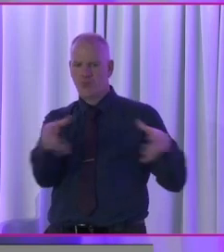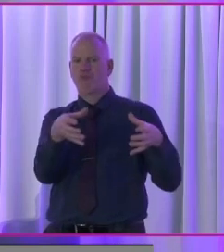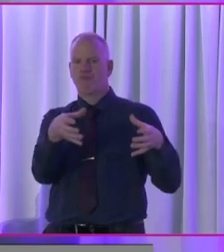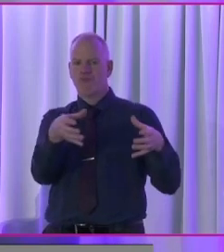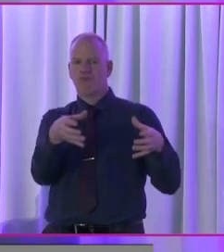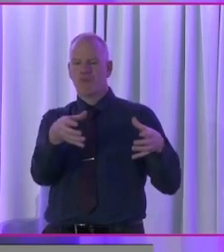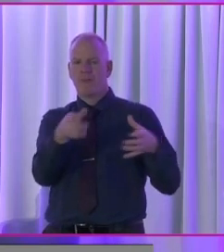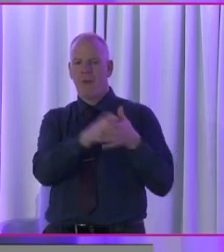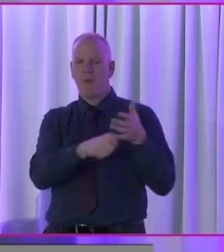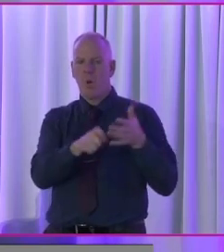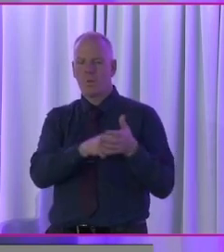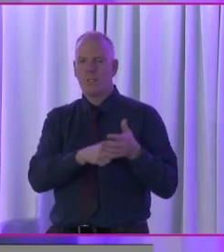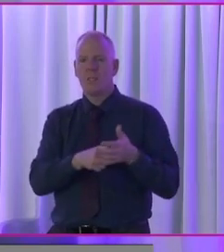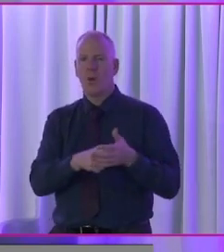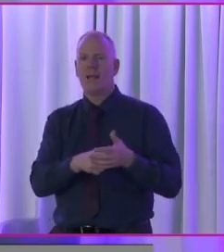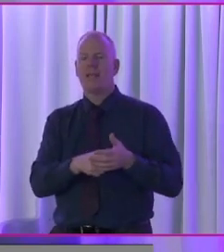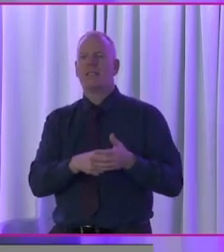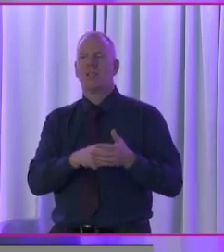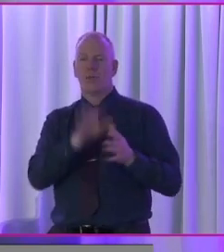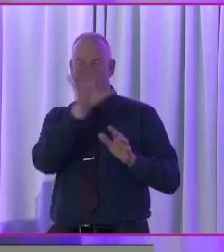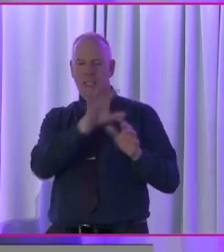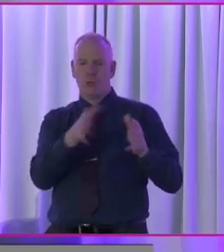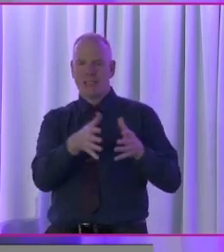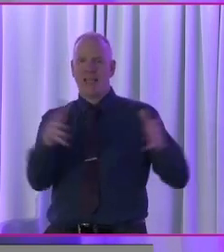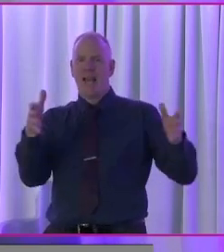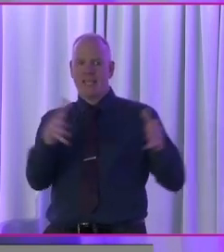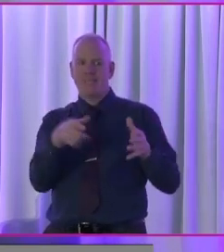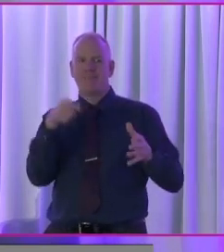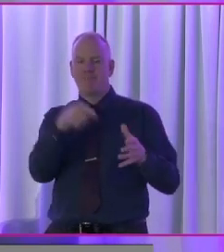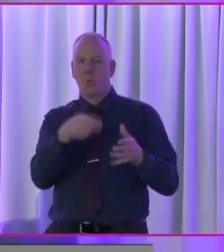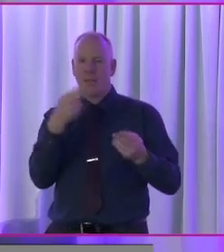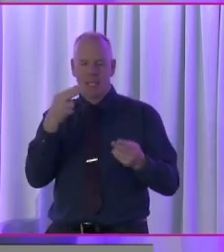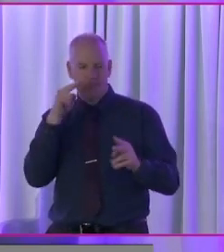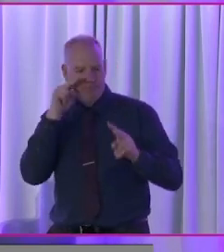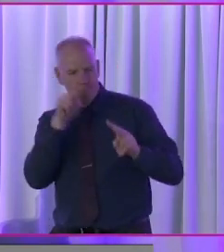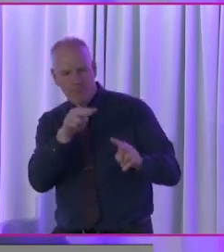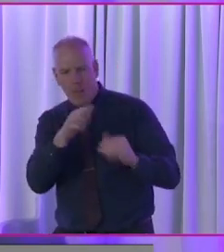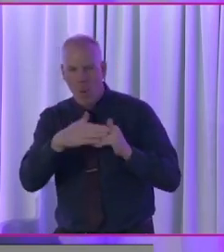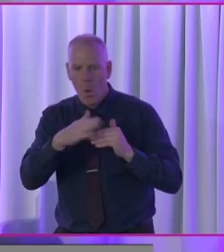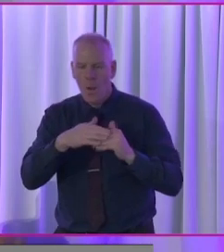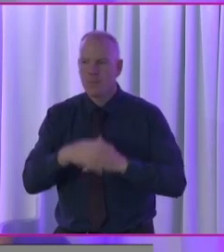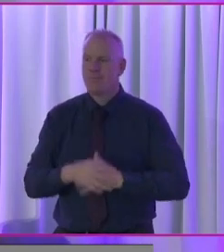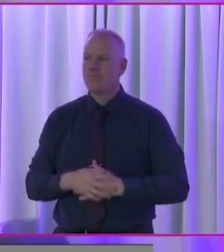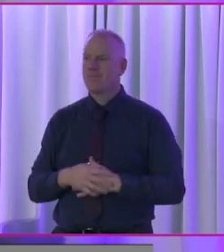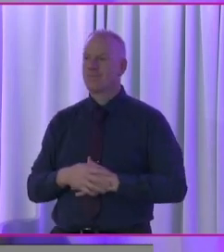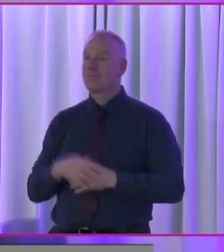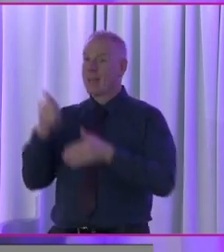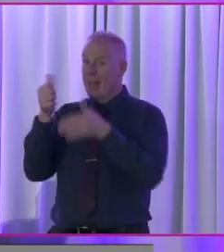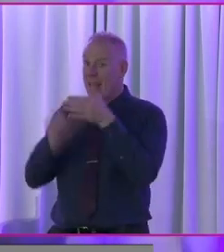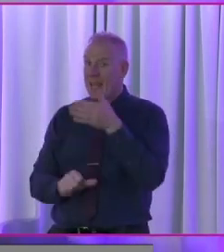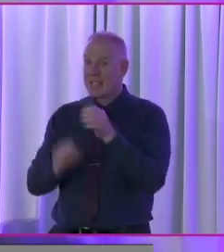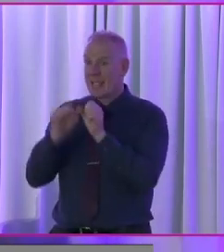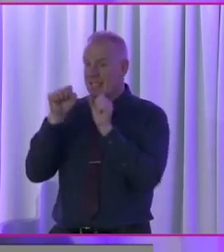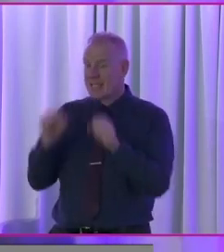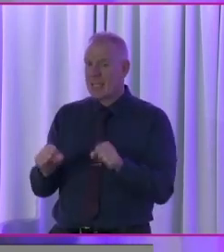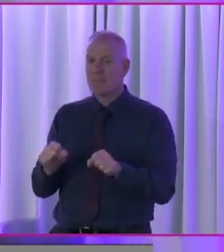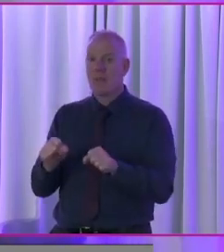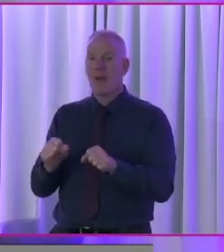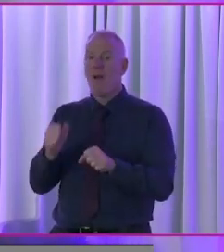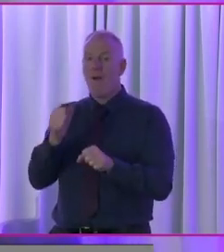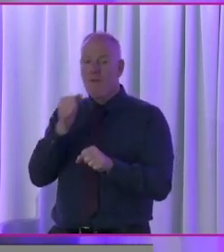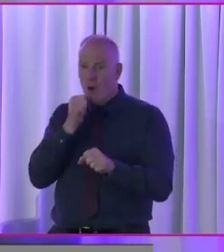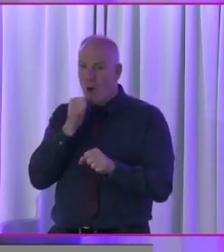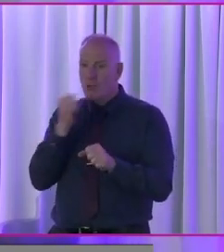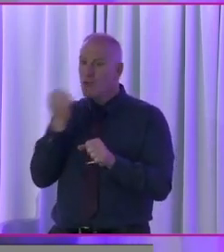uh, district magnitude is something to, um, which we certainly need to look at. Um, list system first past the post. These are